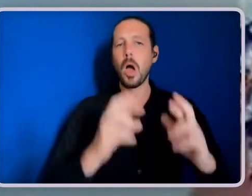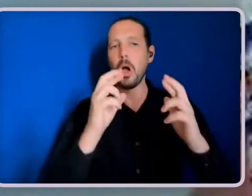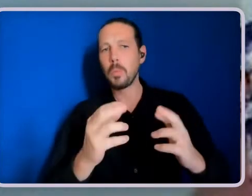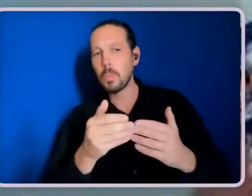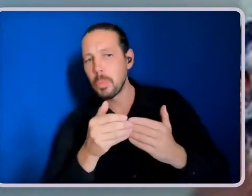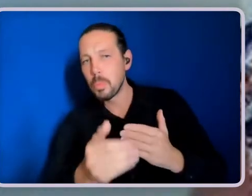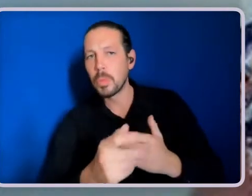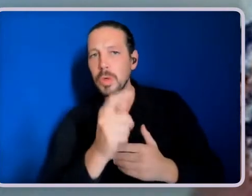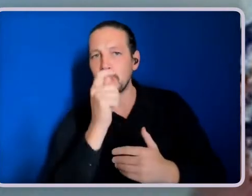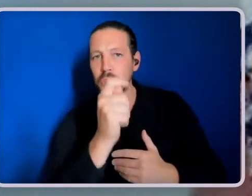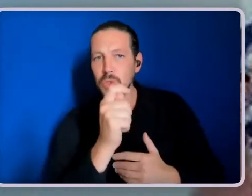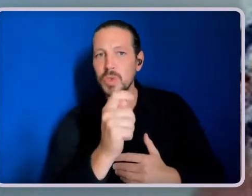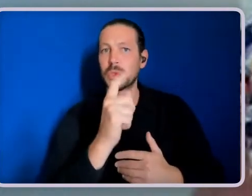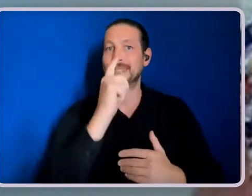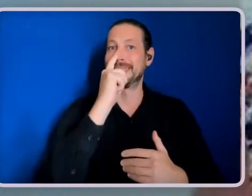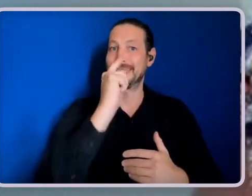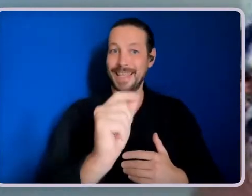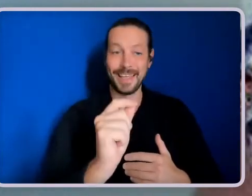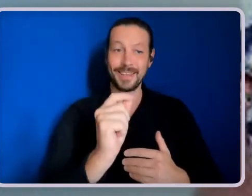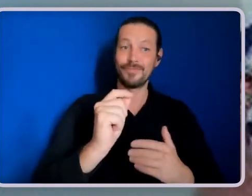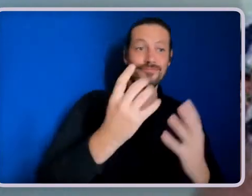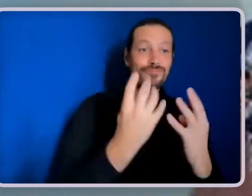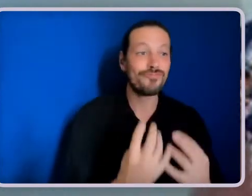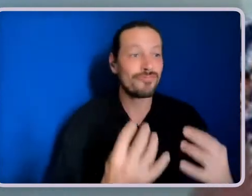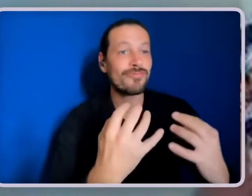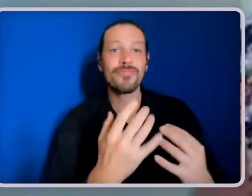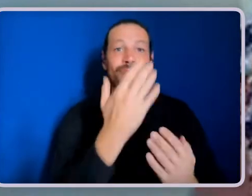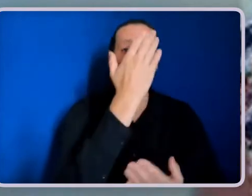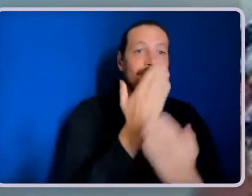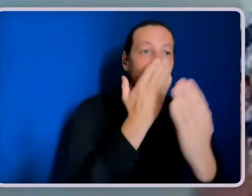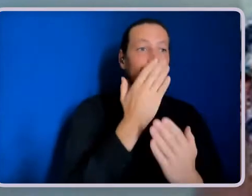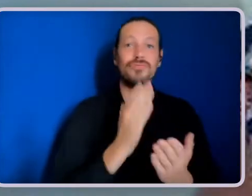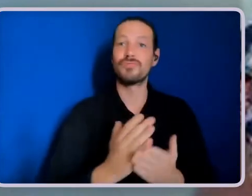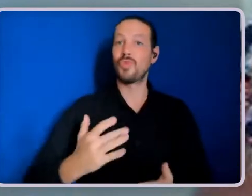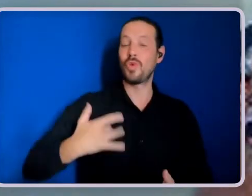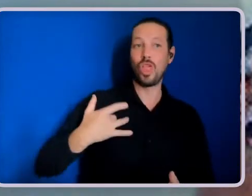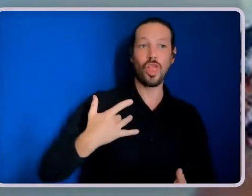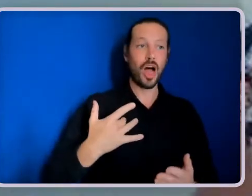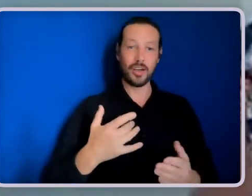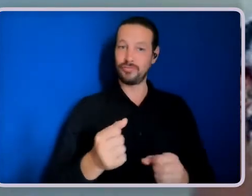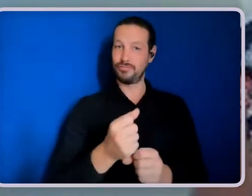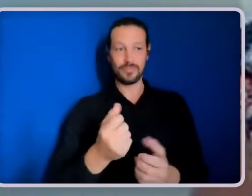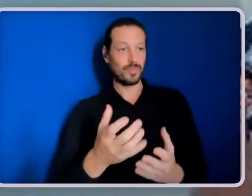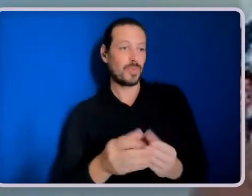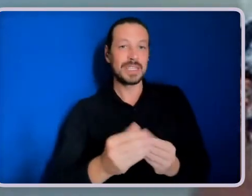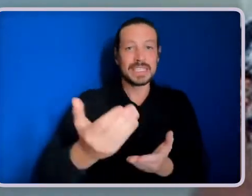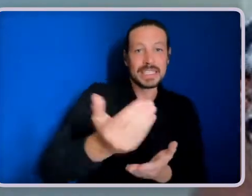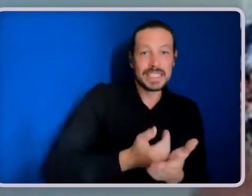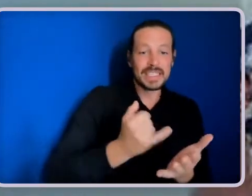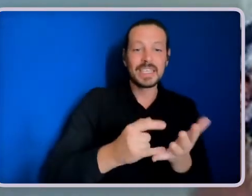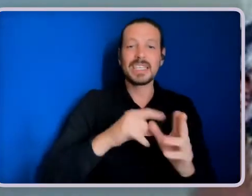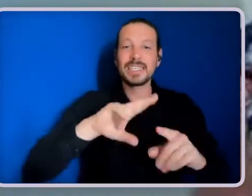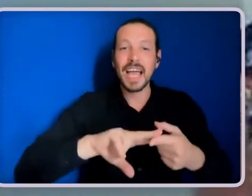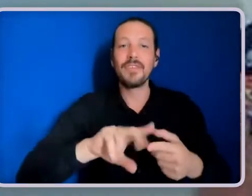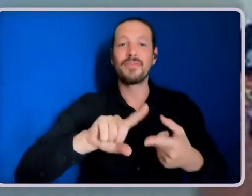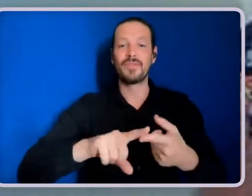to deliver the series face-to-face when it's safe to do so in an inclusive and accessible way. However, we hope you've all